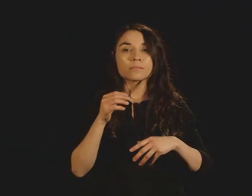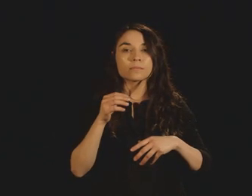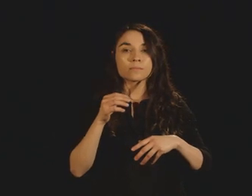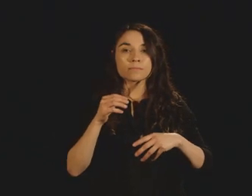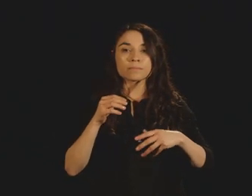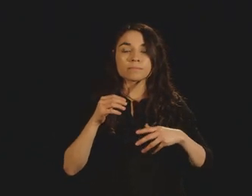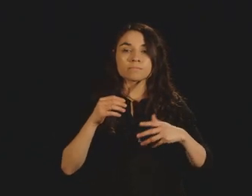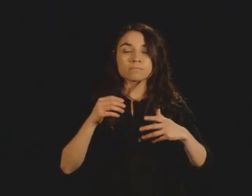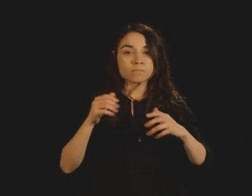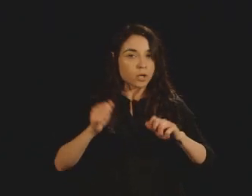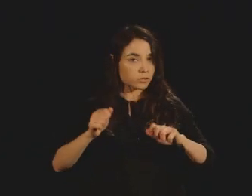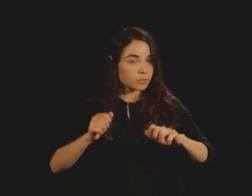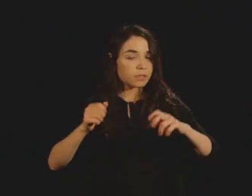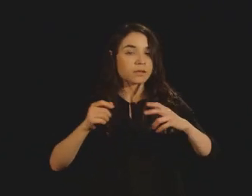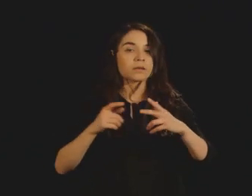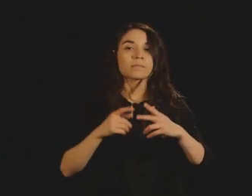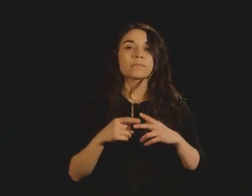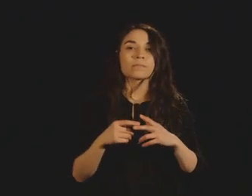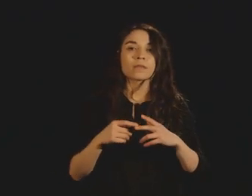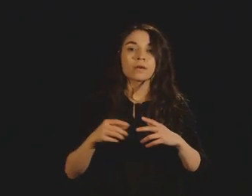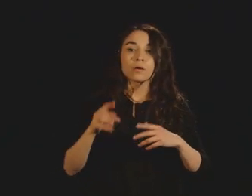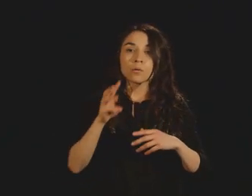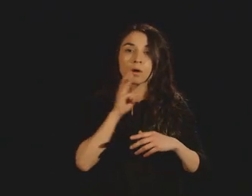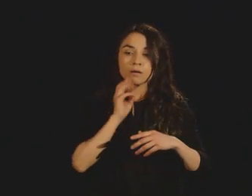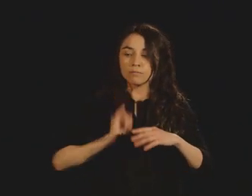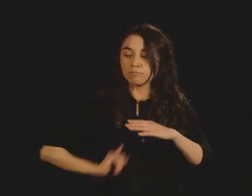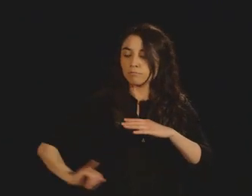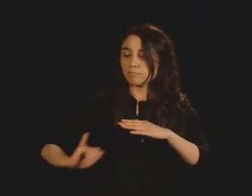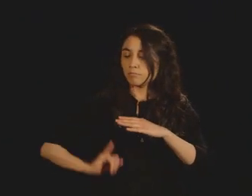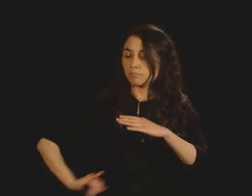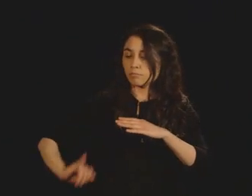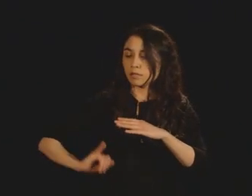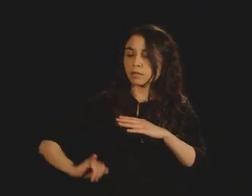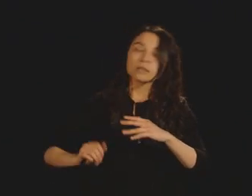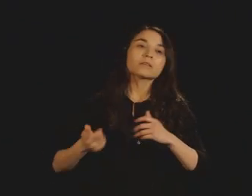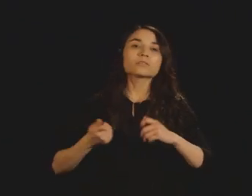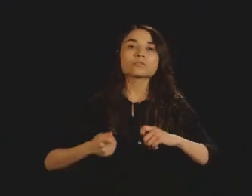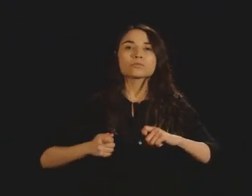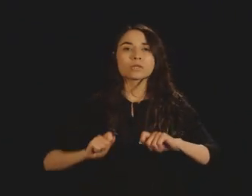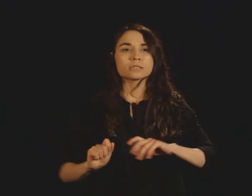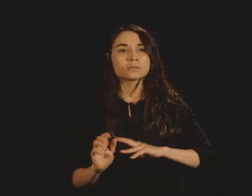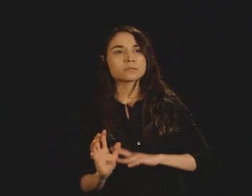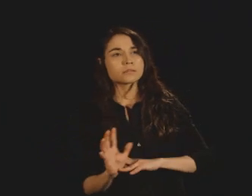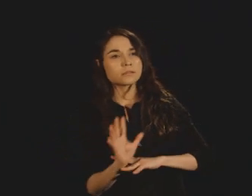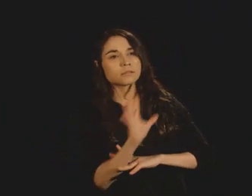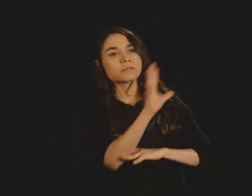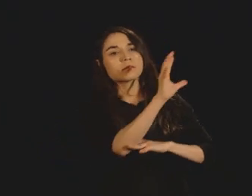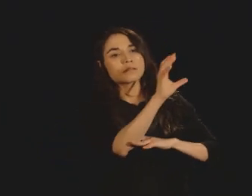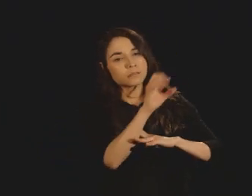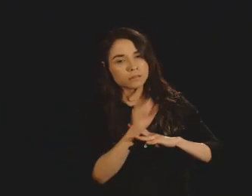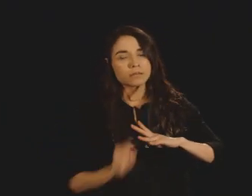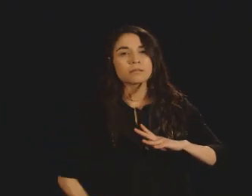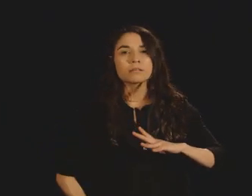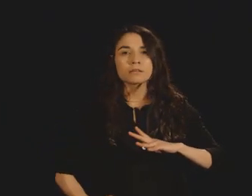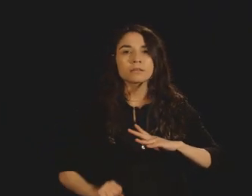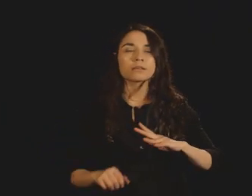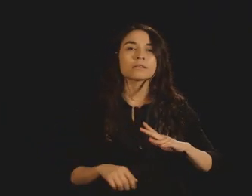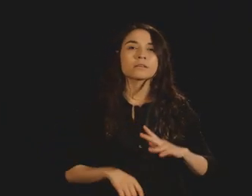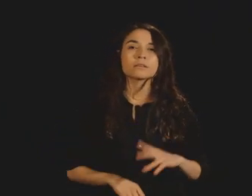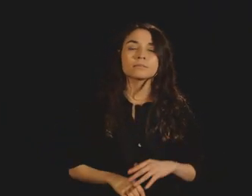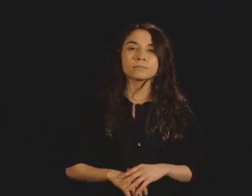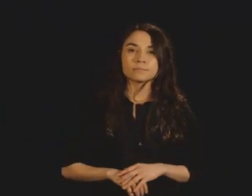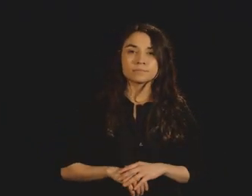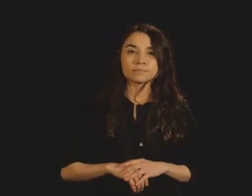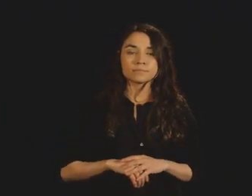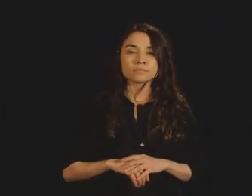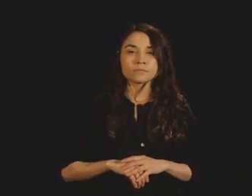kind of lonesome out there with this guy hanging out here, that maybe it's going to kind of grab on and find SO2 and like a temptress pull it inside its lair.